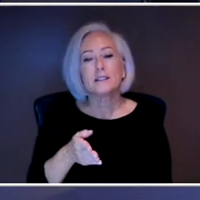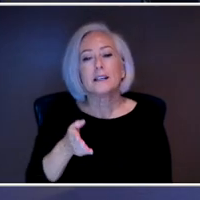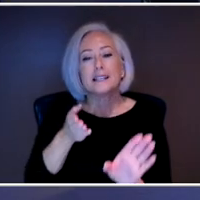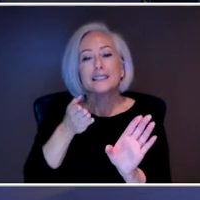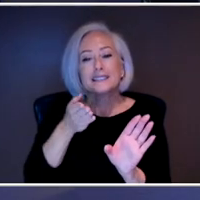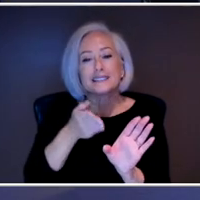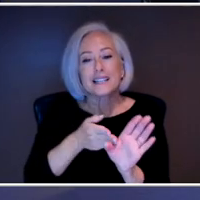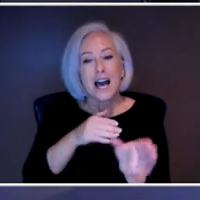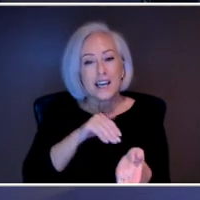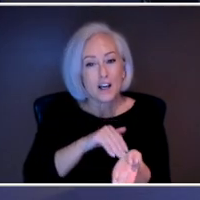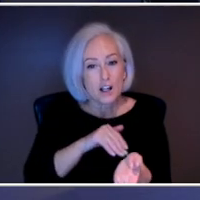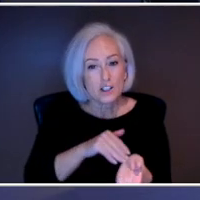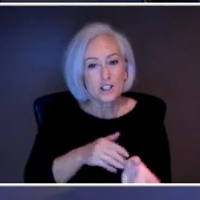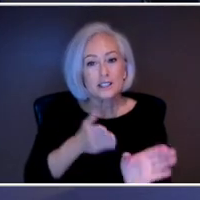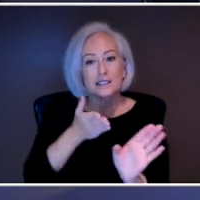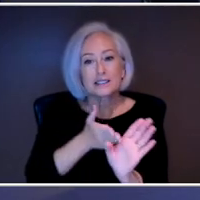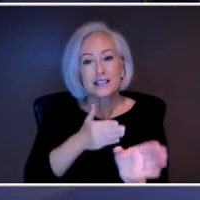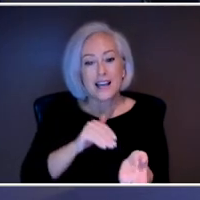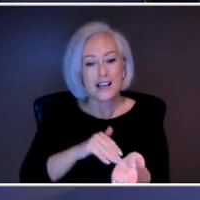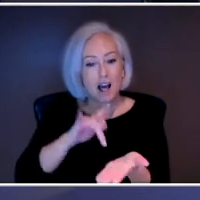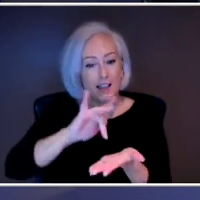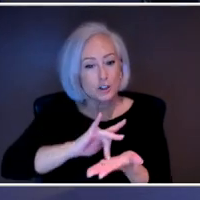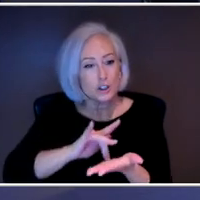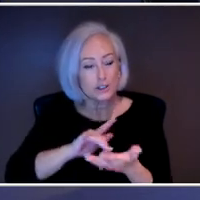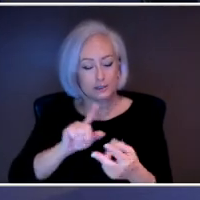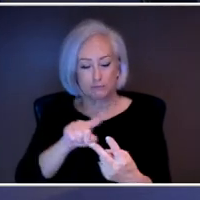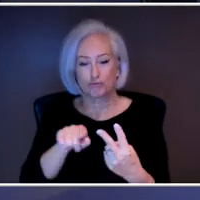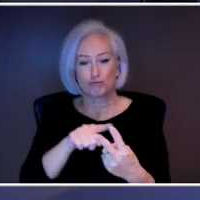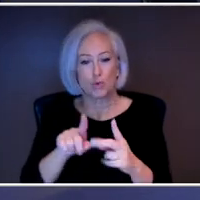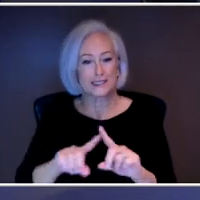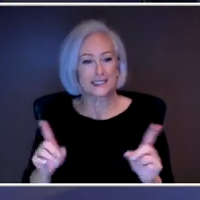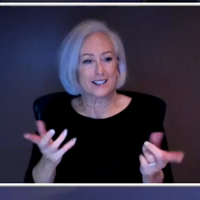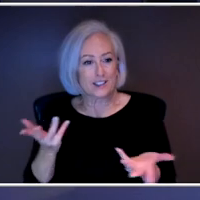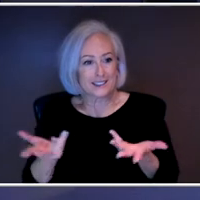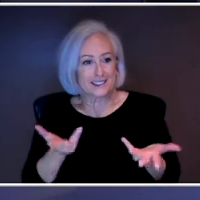and the services that they offer? I'm going let you take it. You take it. me? Yes.